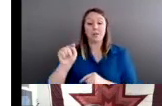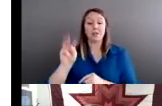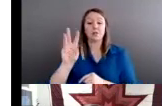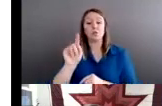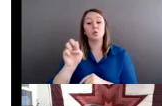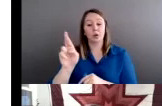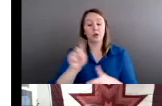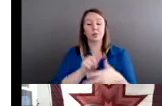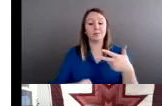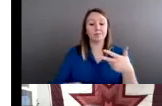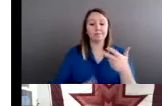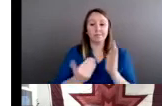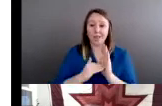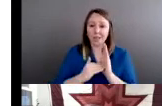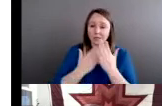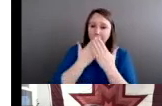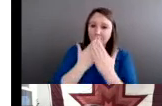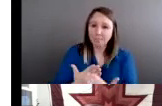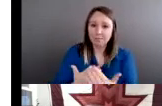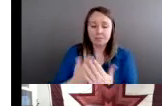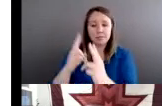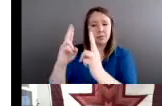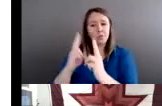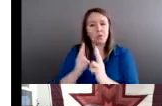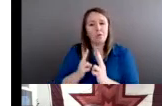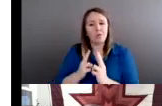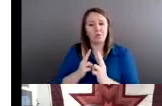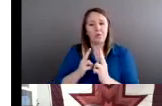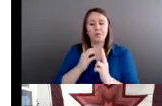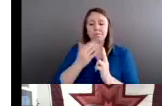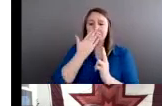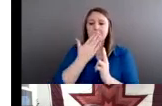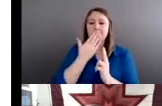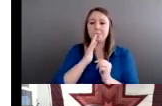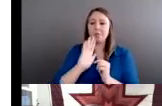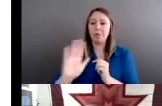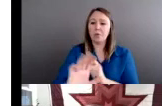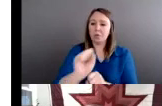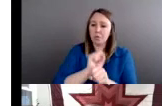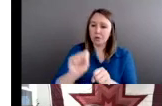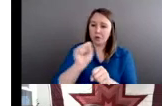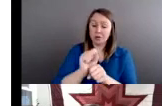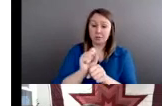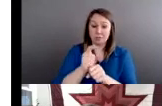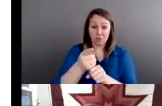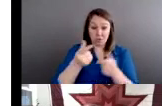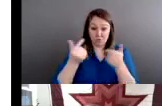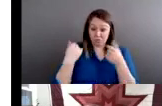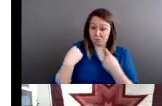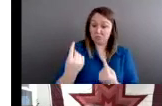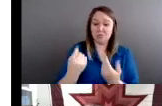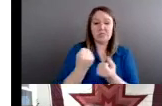thank you for this tremendous honor, and thank you for the work that you do. You are saving lives, and you are